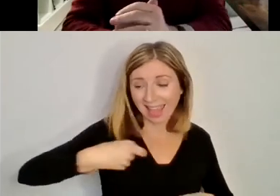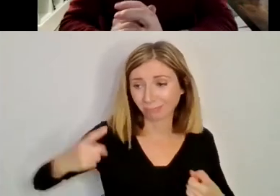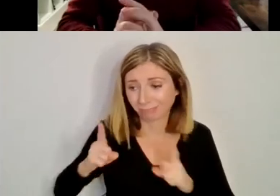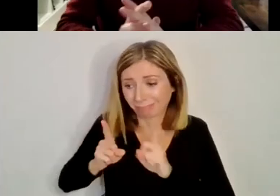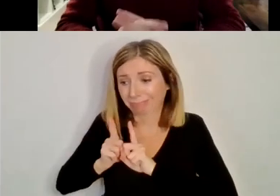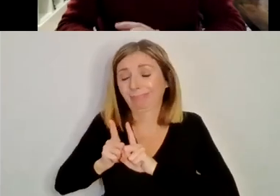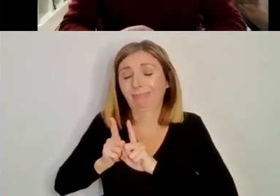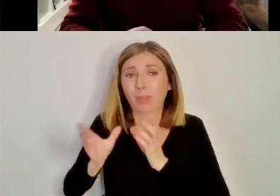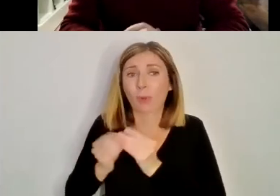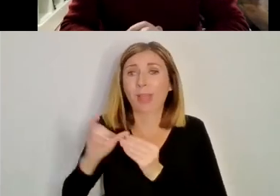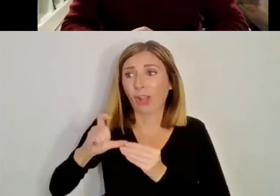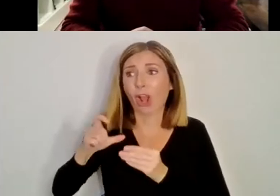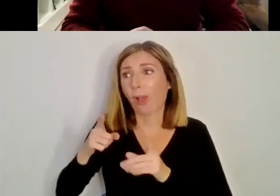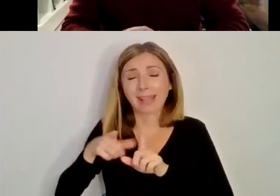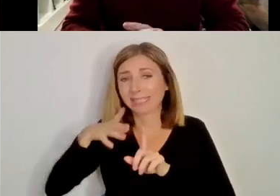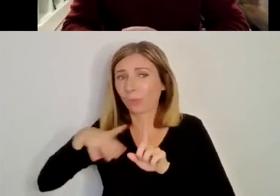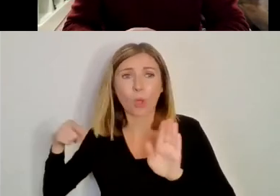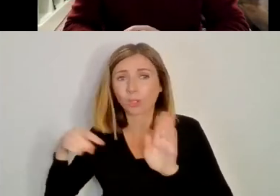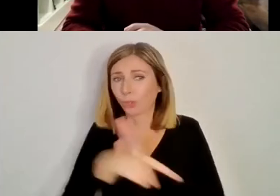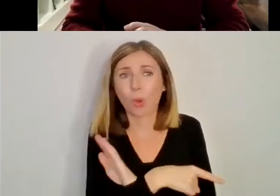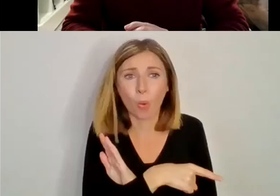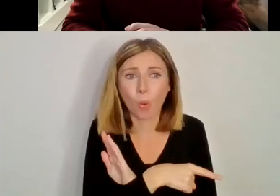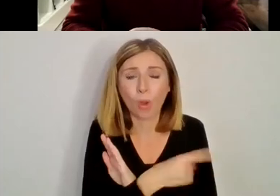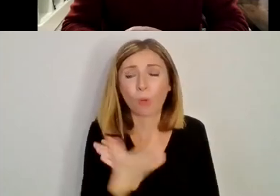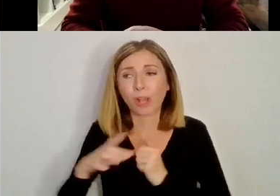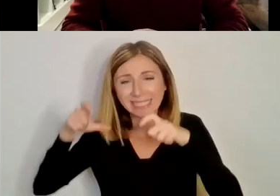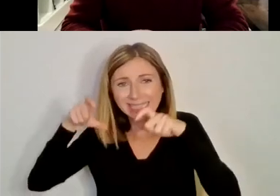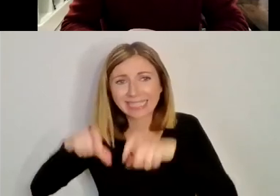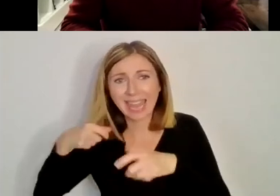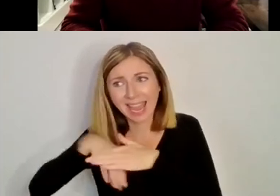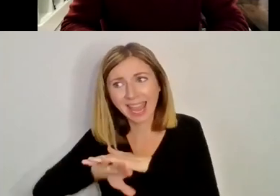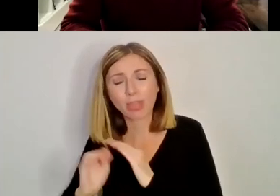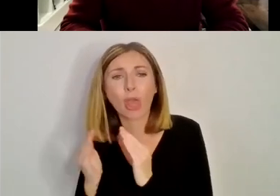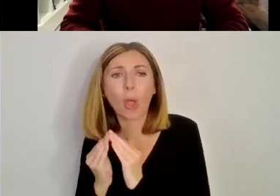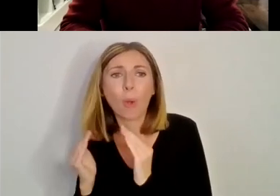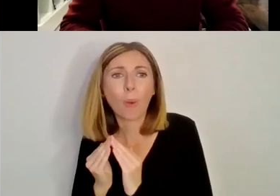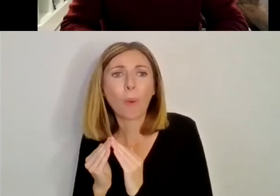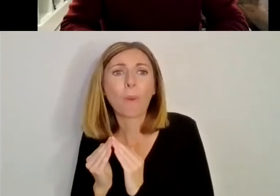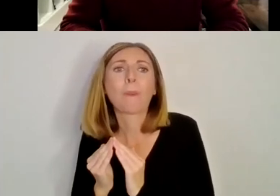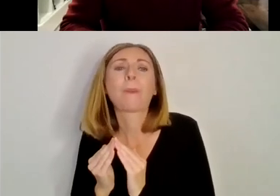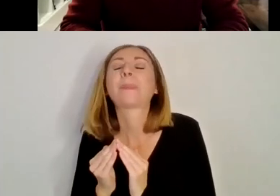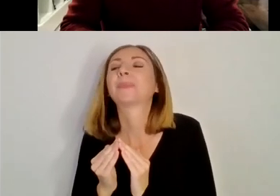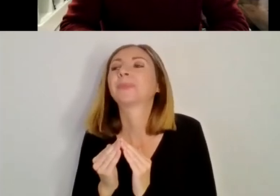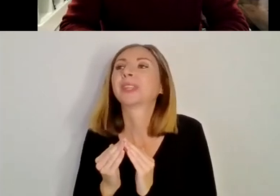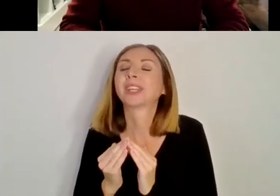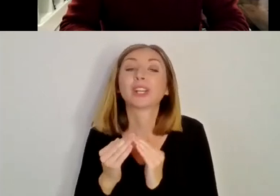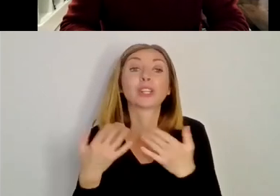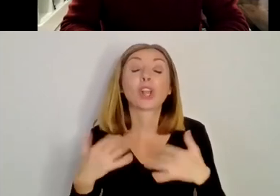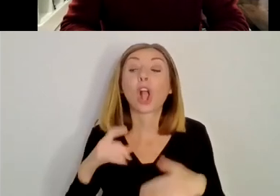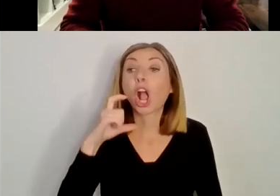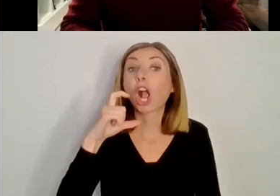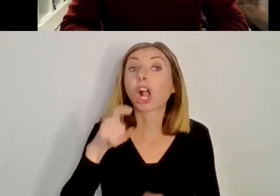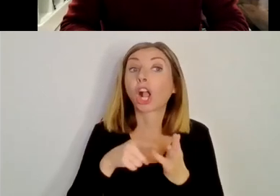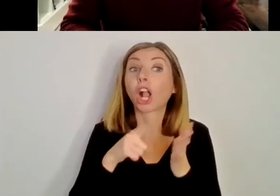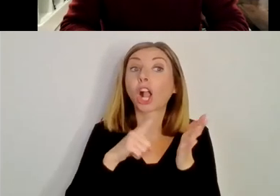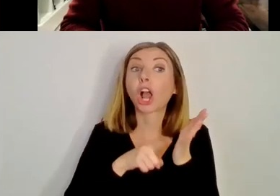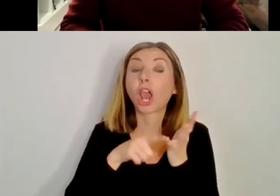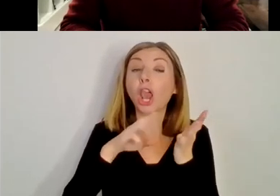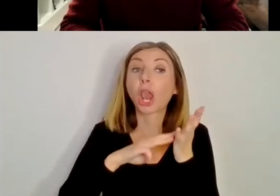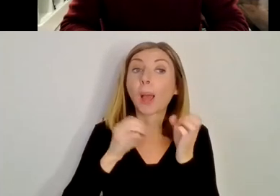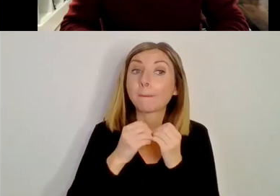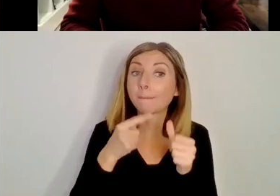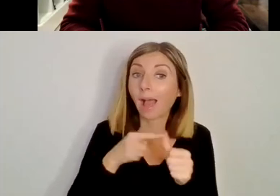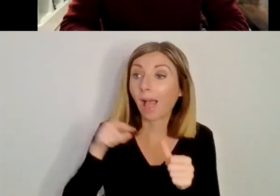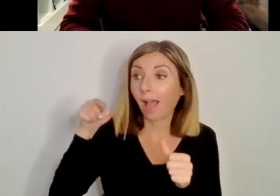uh, to use, uh, Columba for that reason. And Columba retained his cachet, um, uh, the, the,